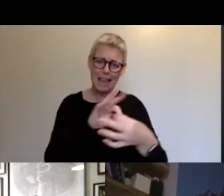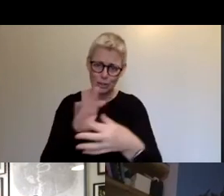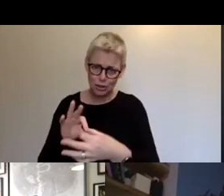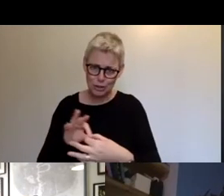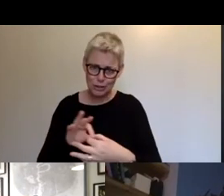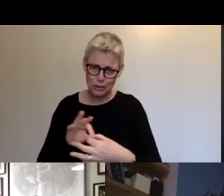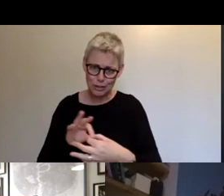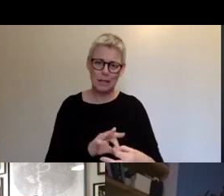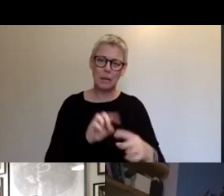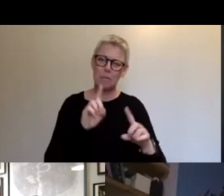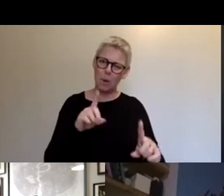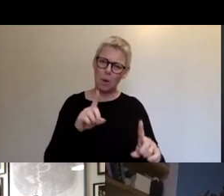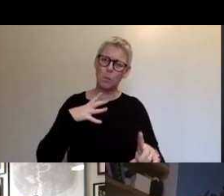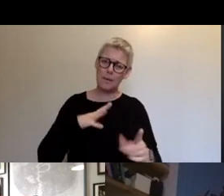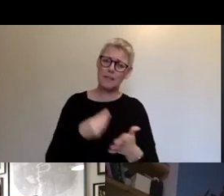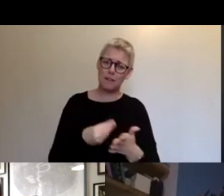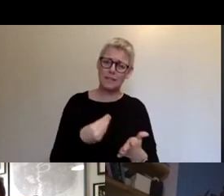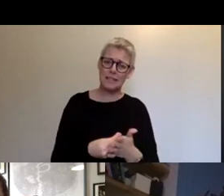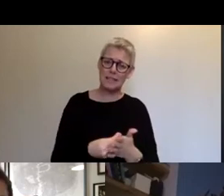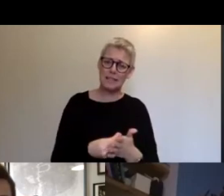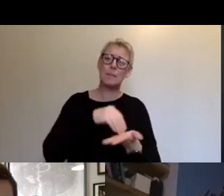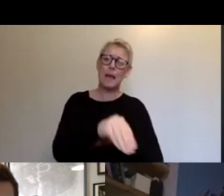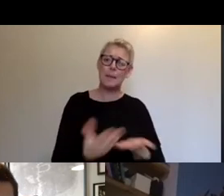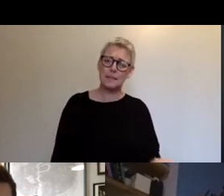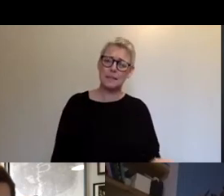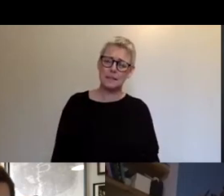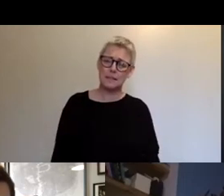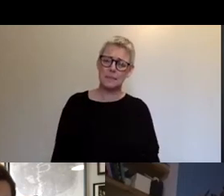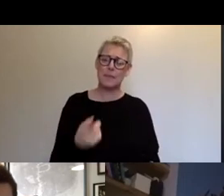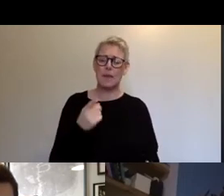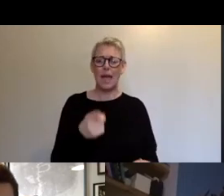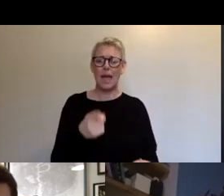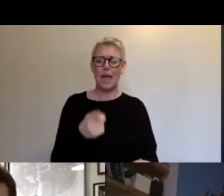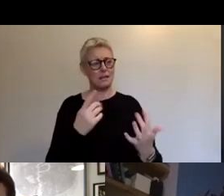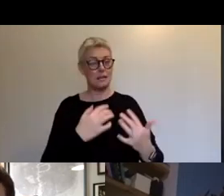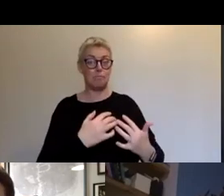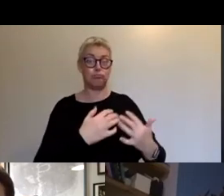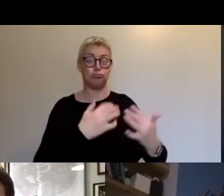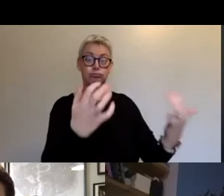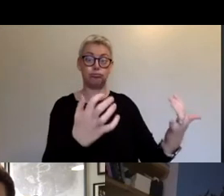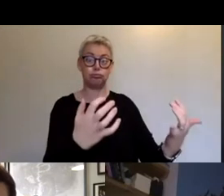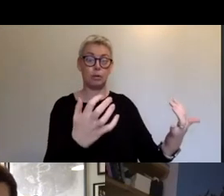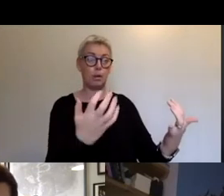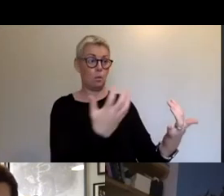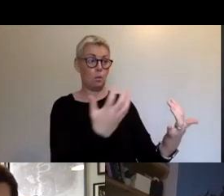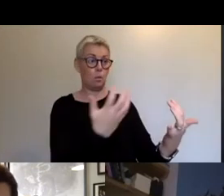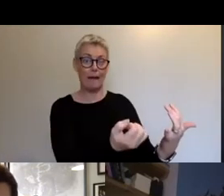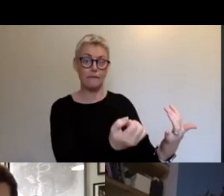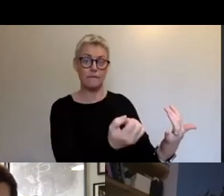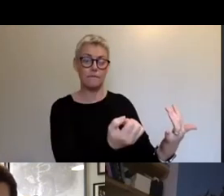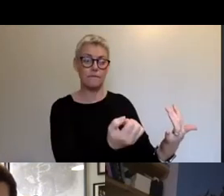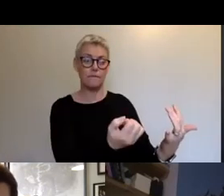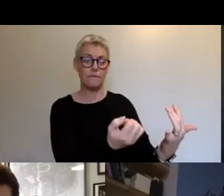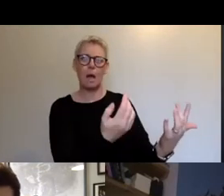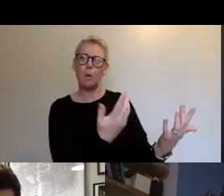the size of audience we managed to garner without putting people off?